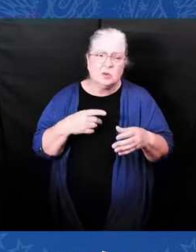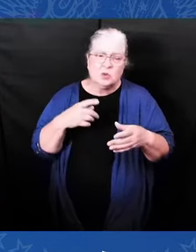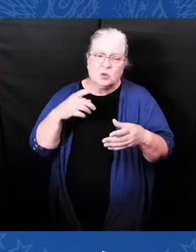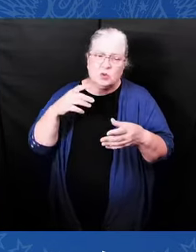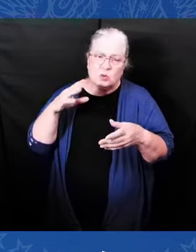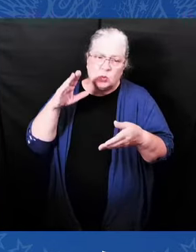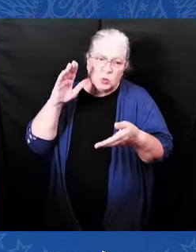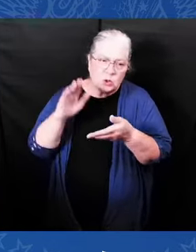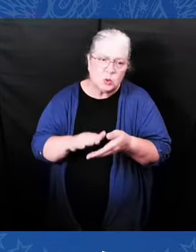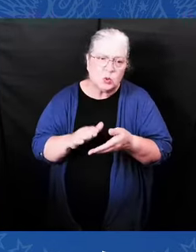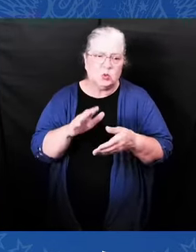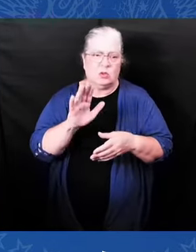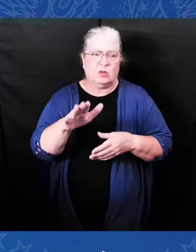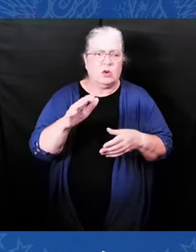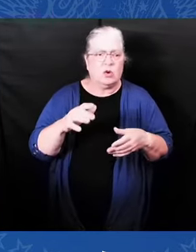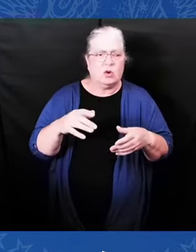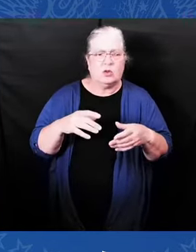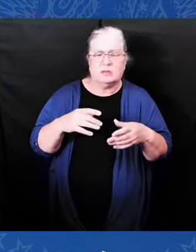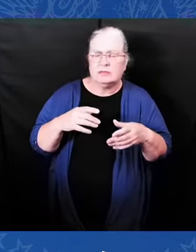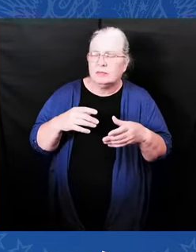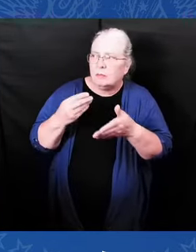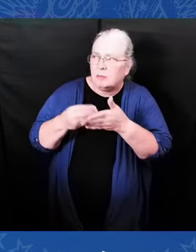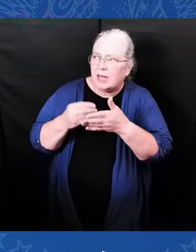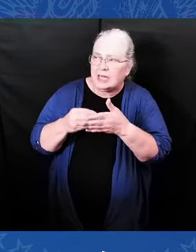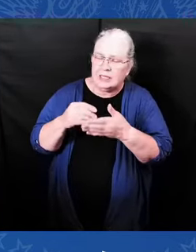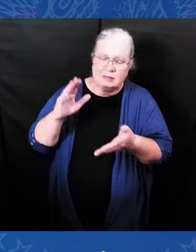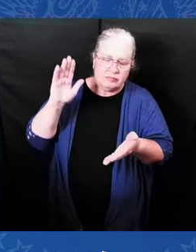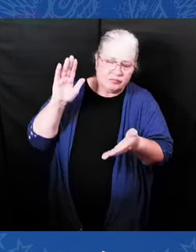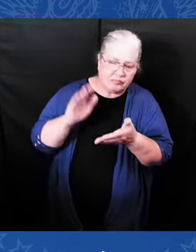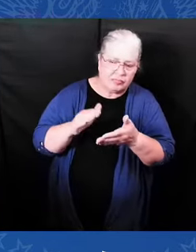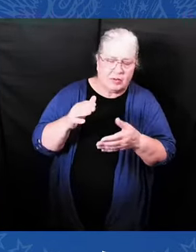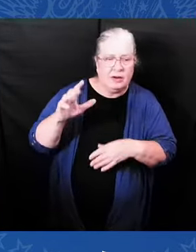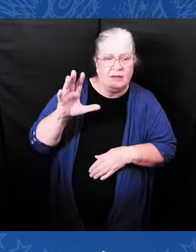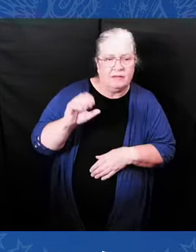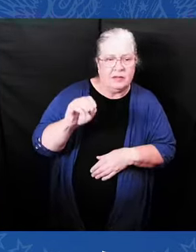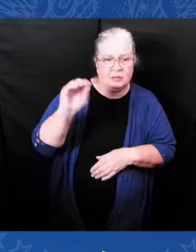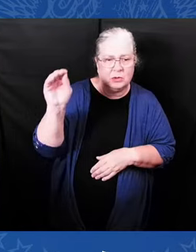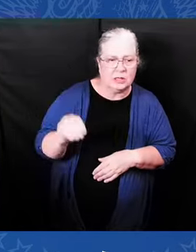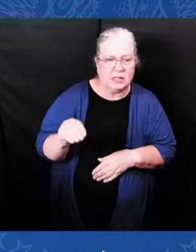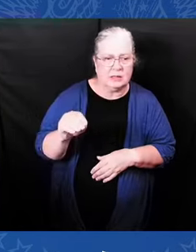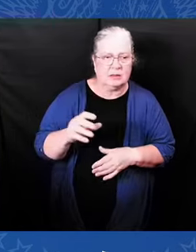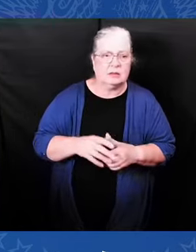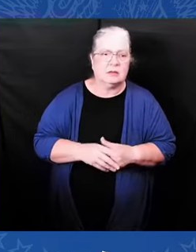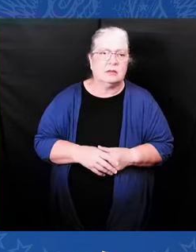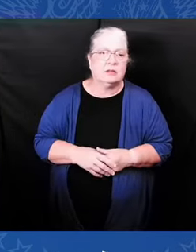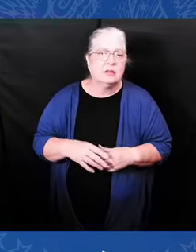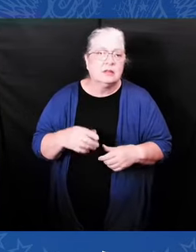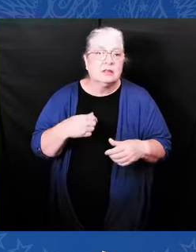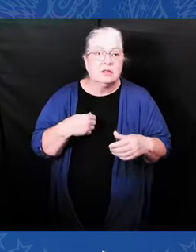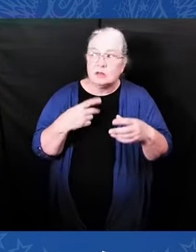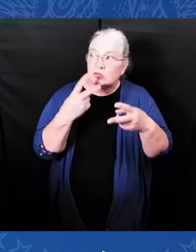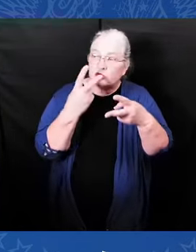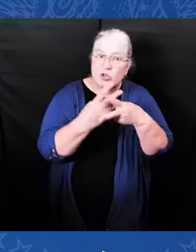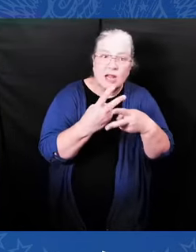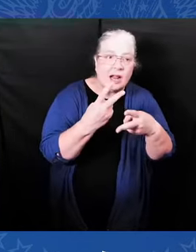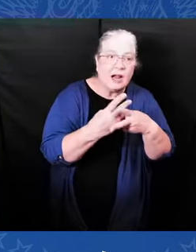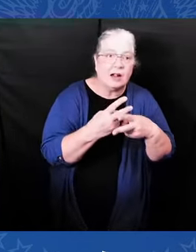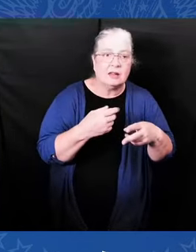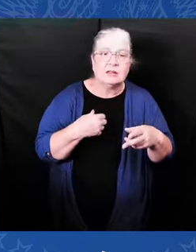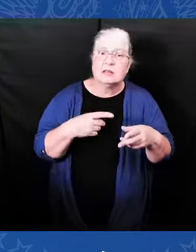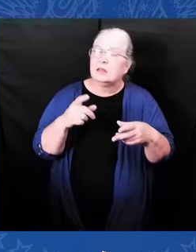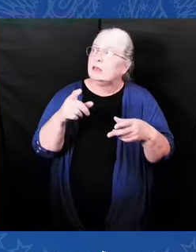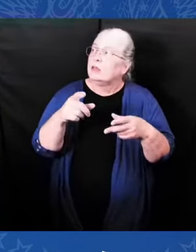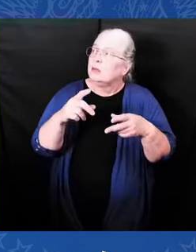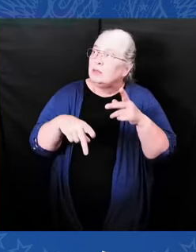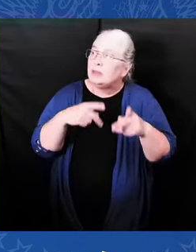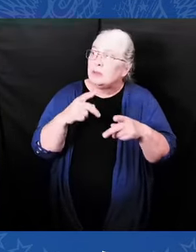marijuana. God Almighty. And those who are in jail are out — they're going to be released, and their records are going to be expunged.